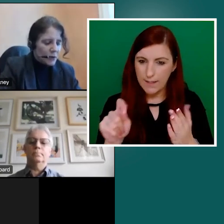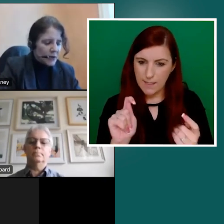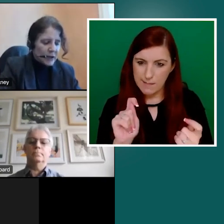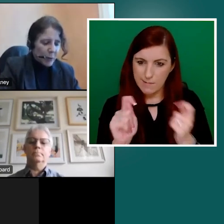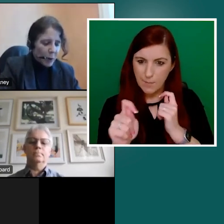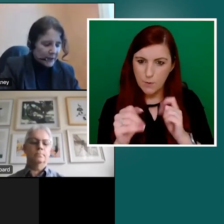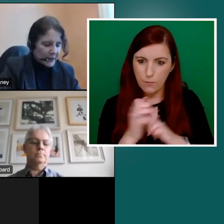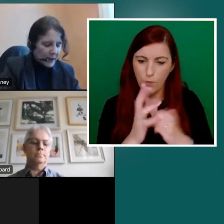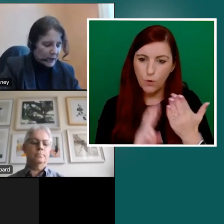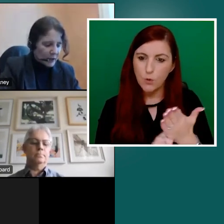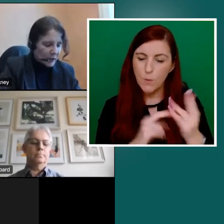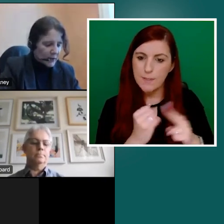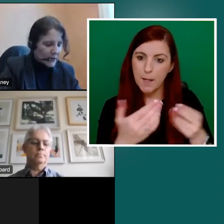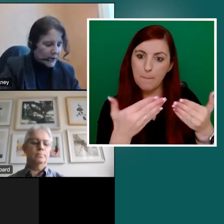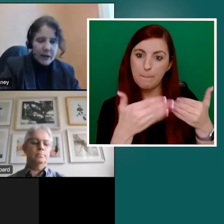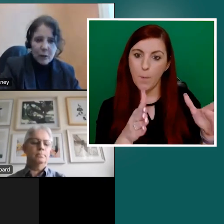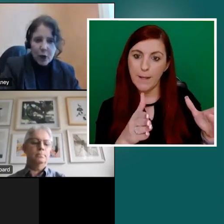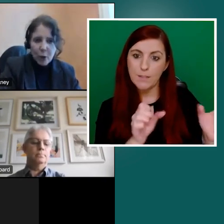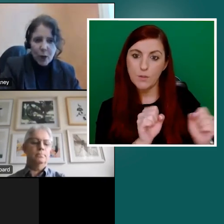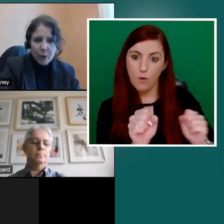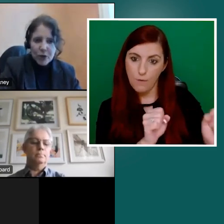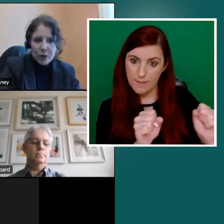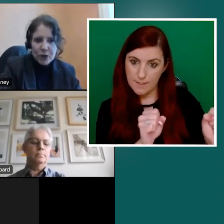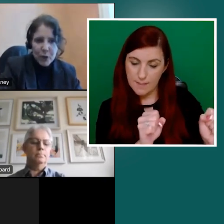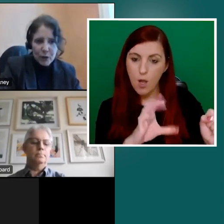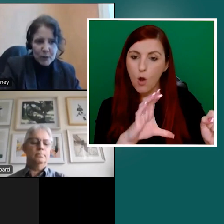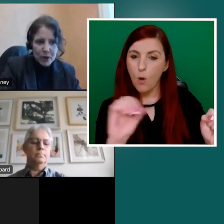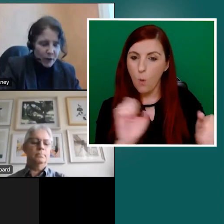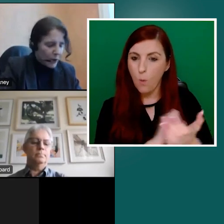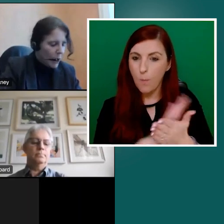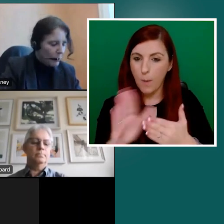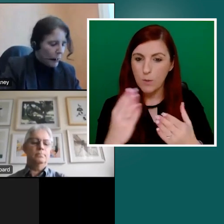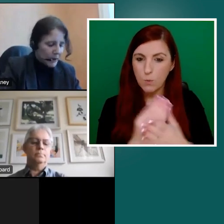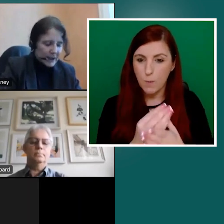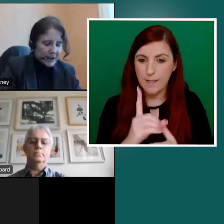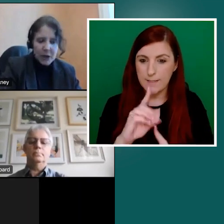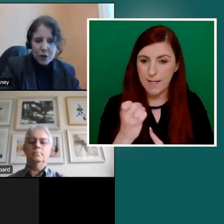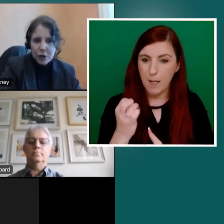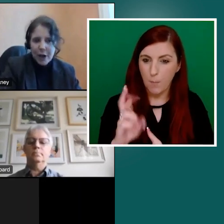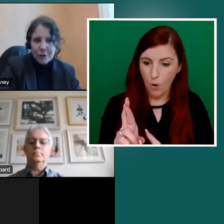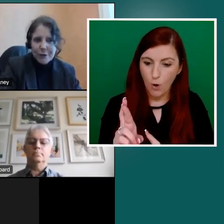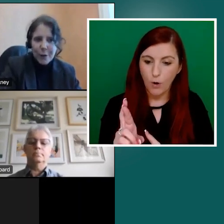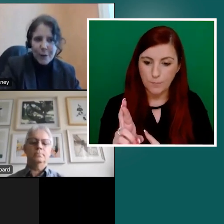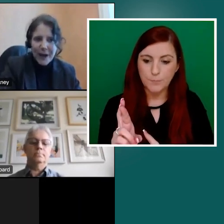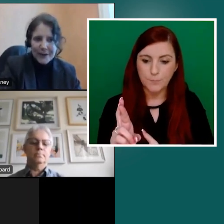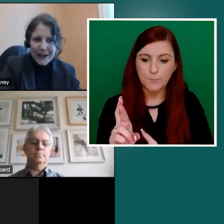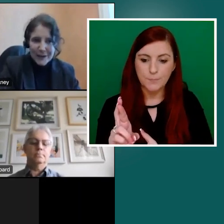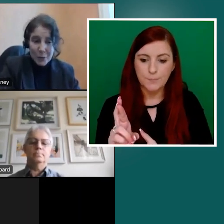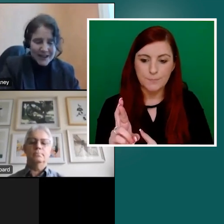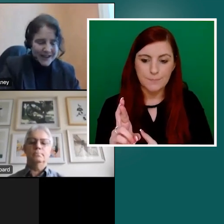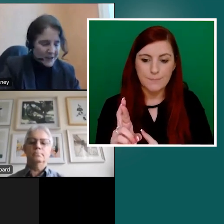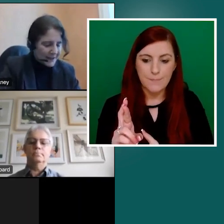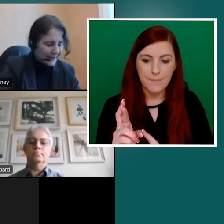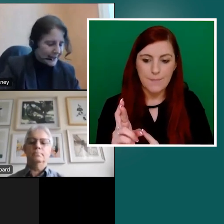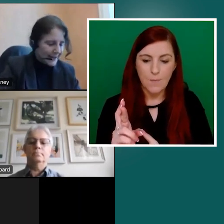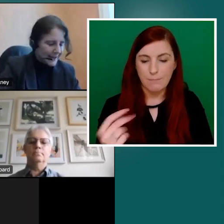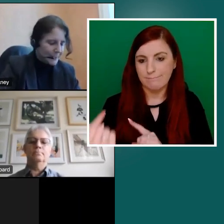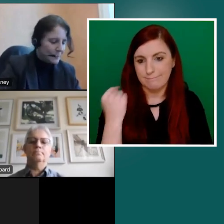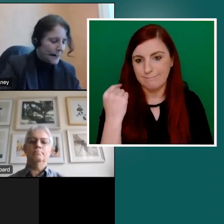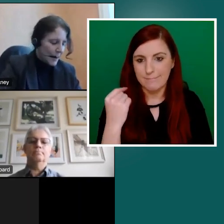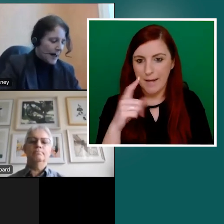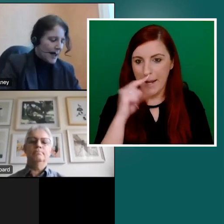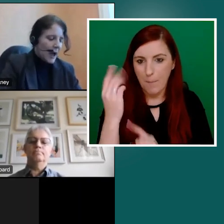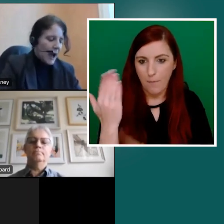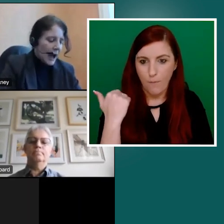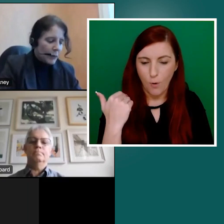for use in the public service and they were co-published with the Department of Public Expenditure and Reform as was its title then.